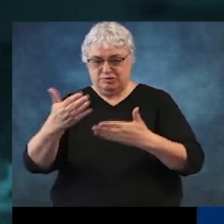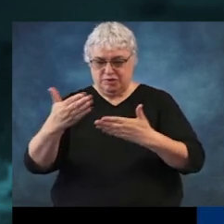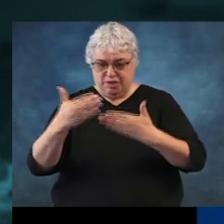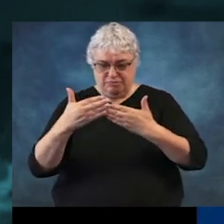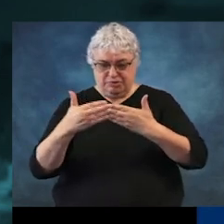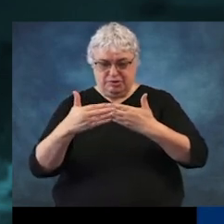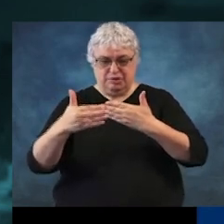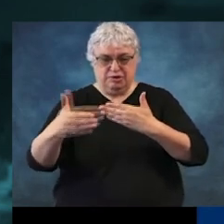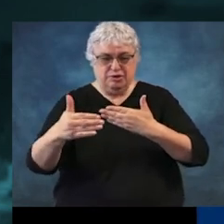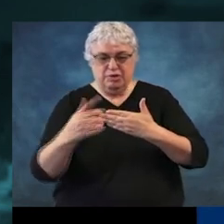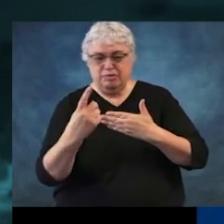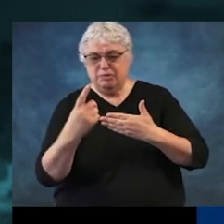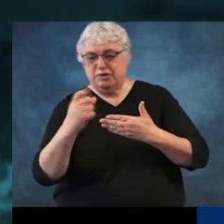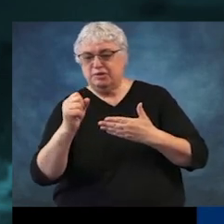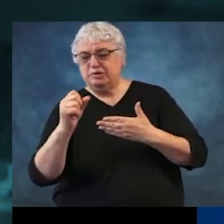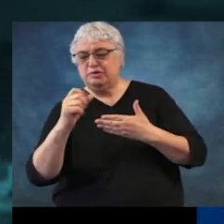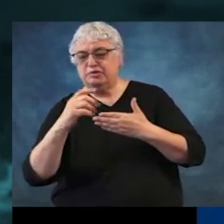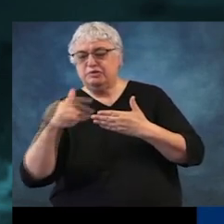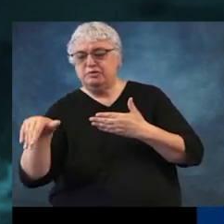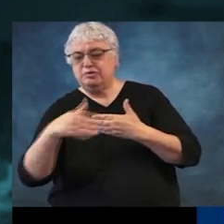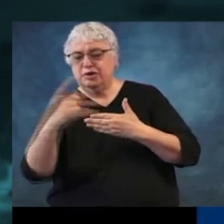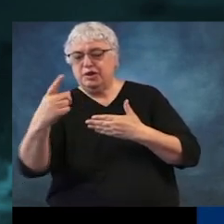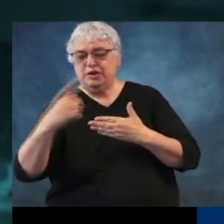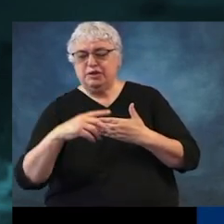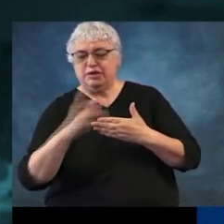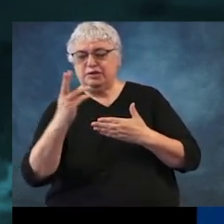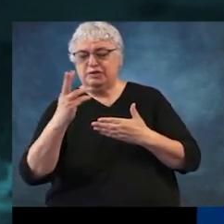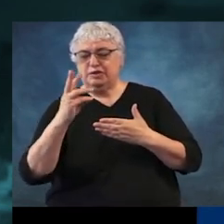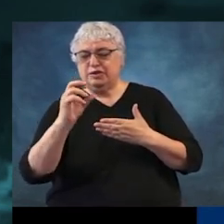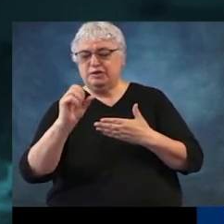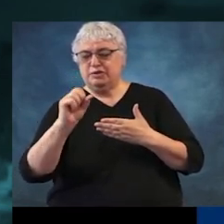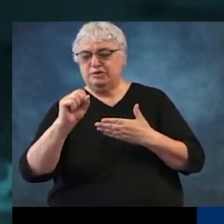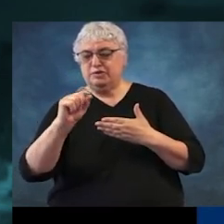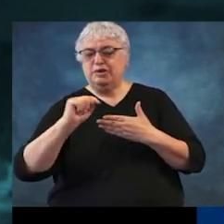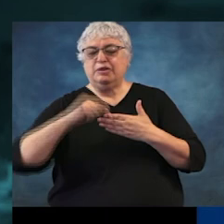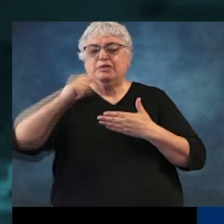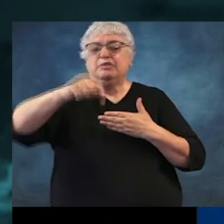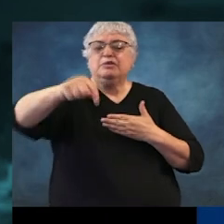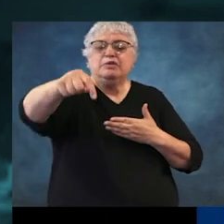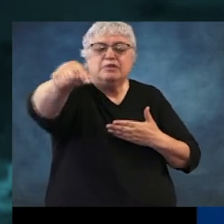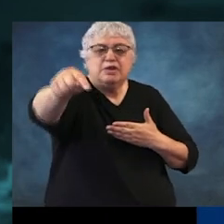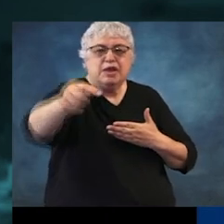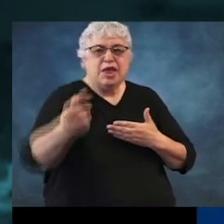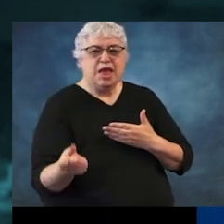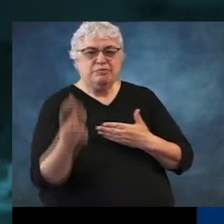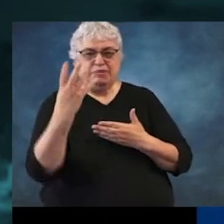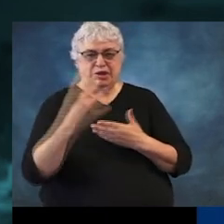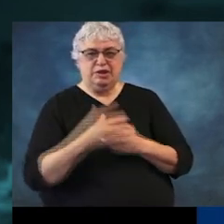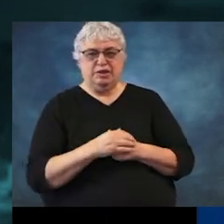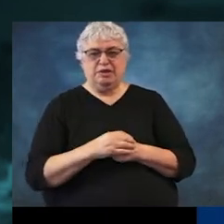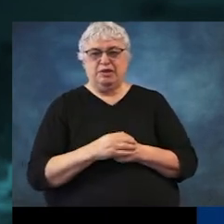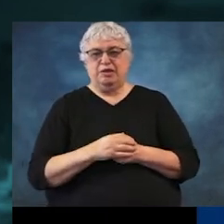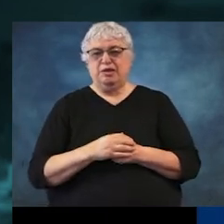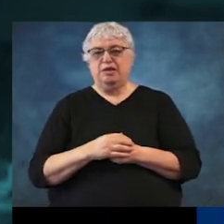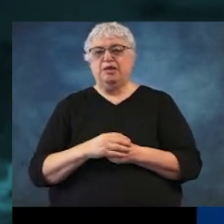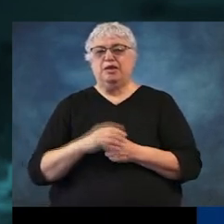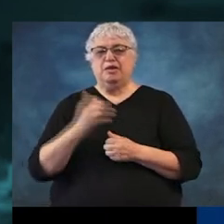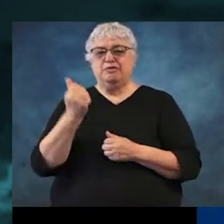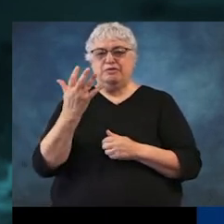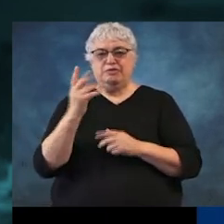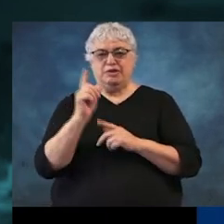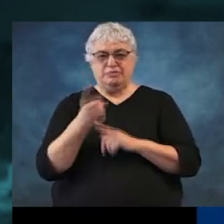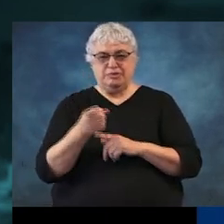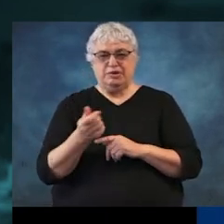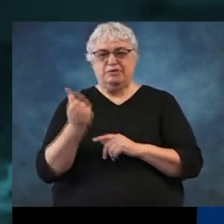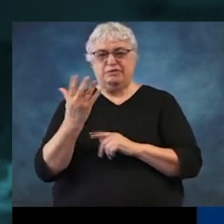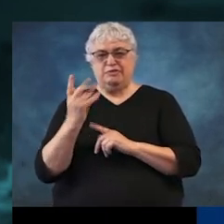to you. You know, is it a street over? Is it six streets away from you? And this updates about every 15 minutes,